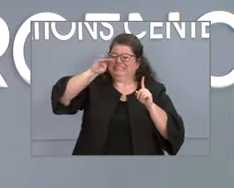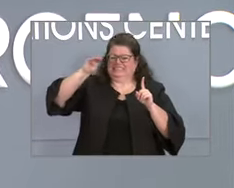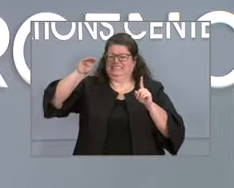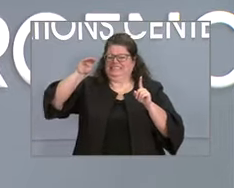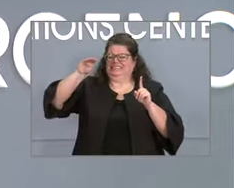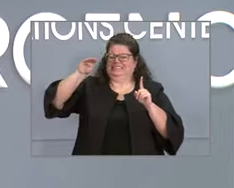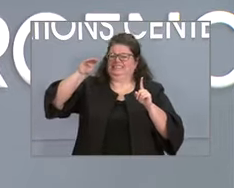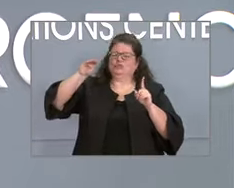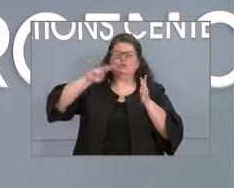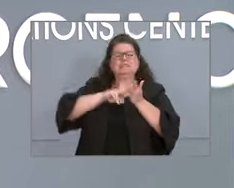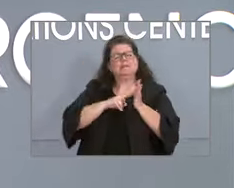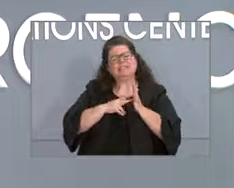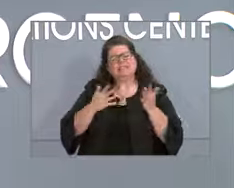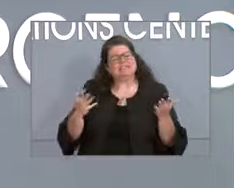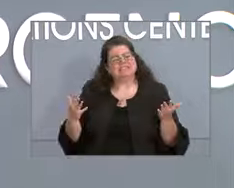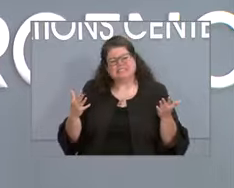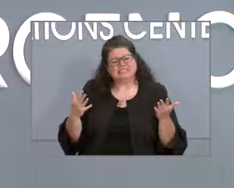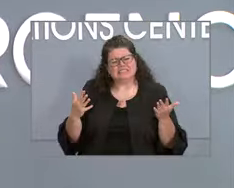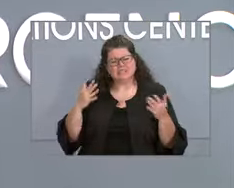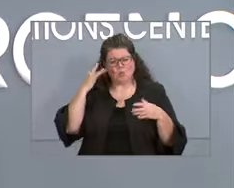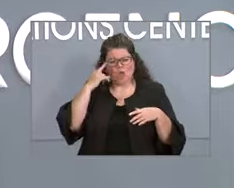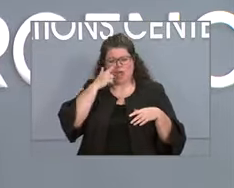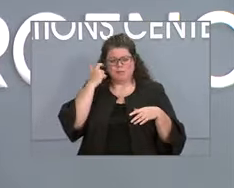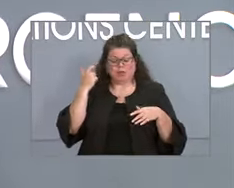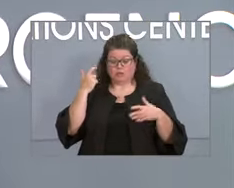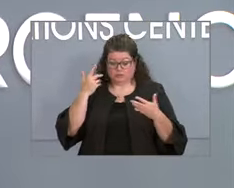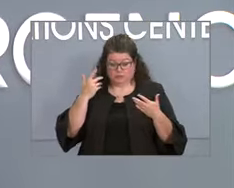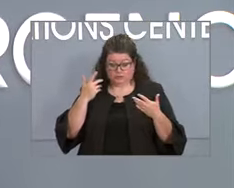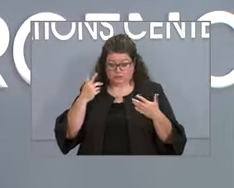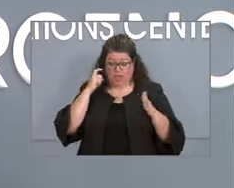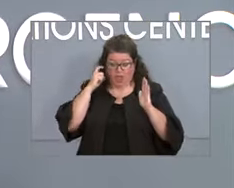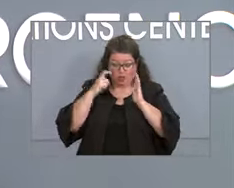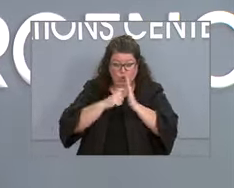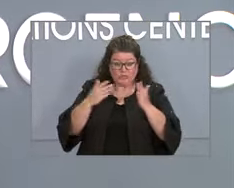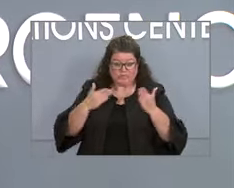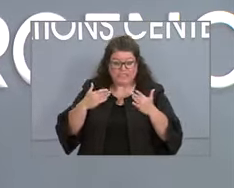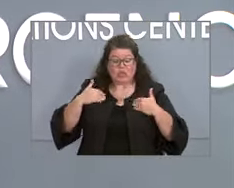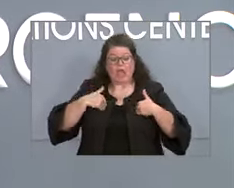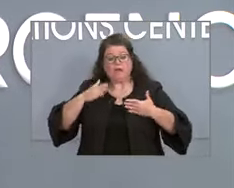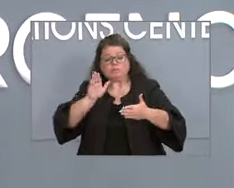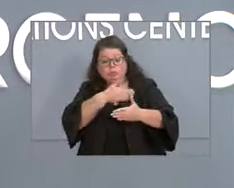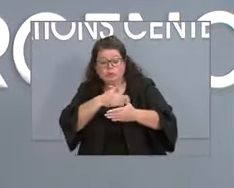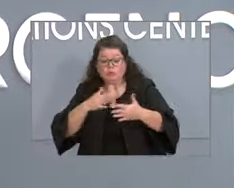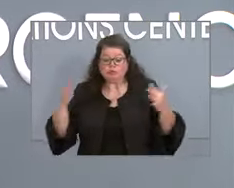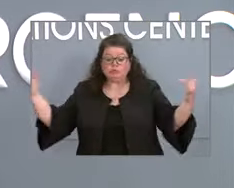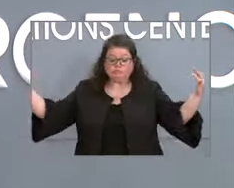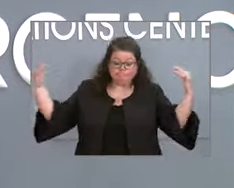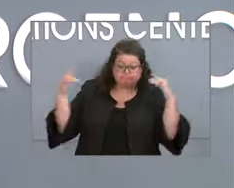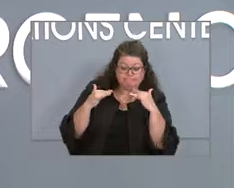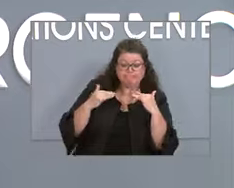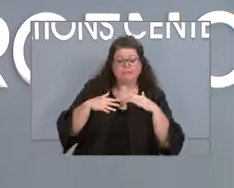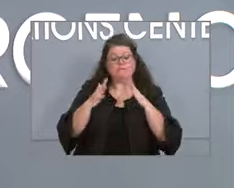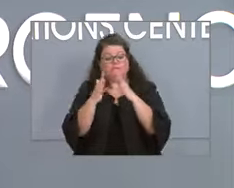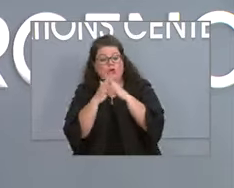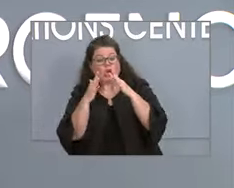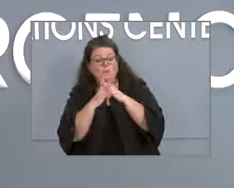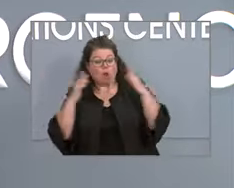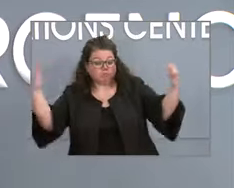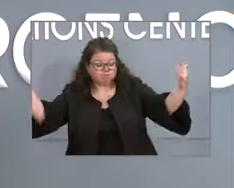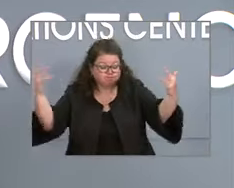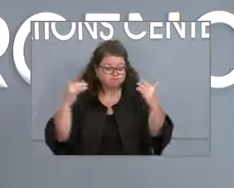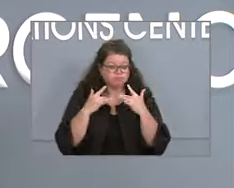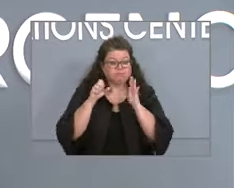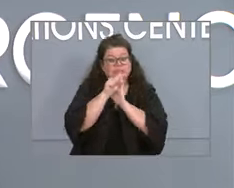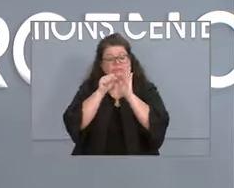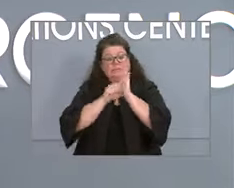mean when we've already now had several weeks of full football stadiums, concerts, large indoor events, festivals, and now we've got the state fair coming up.